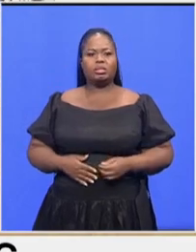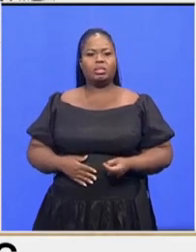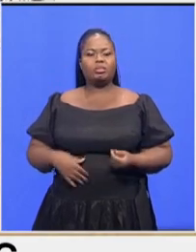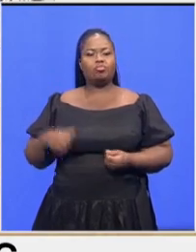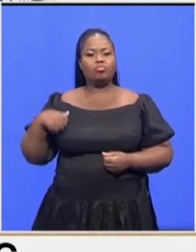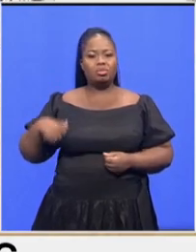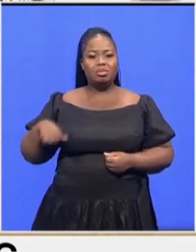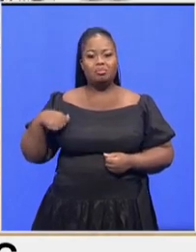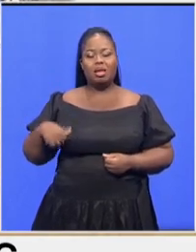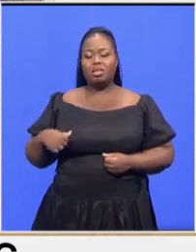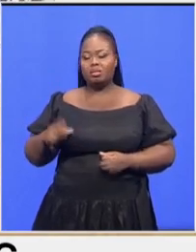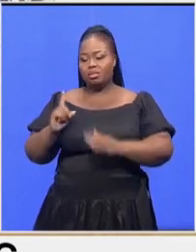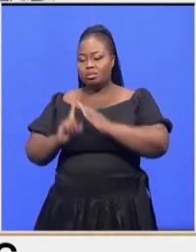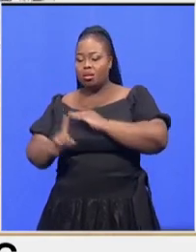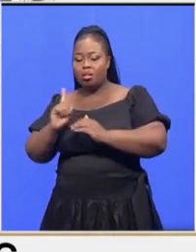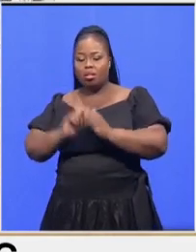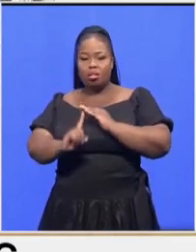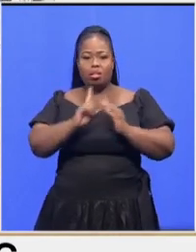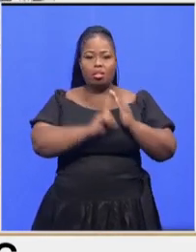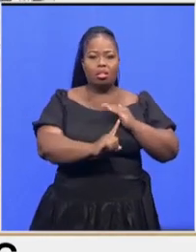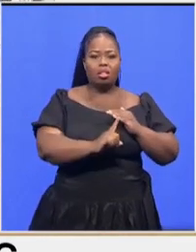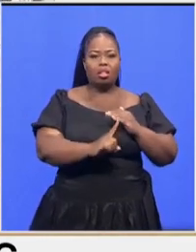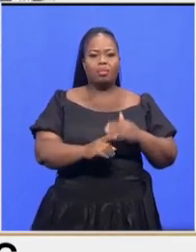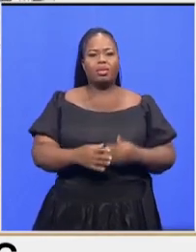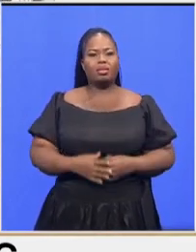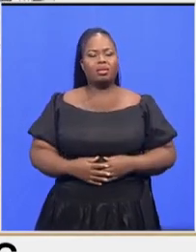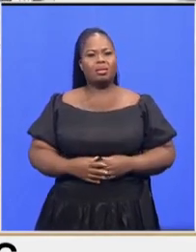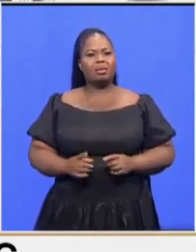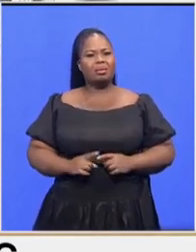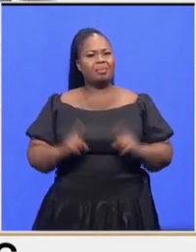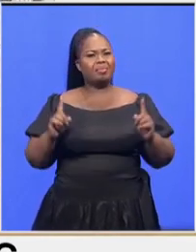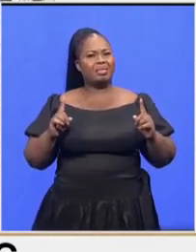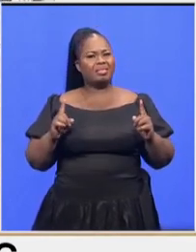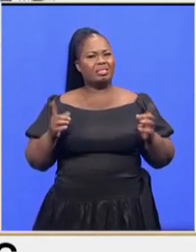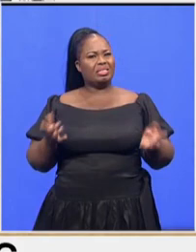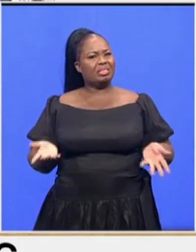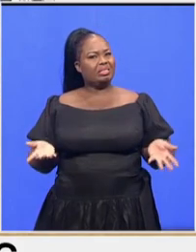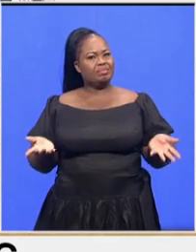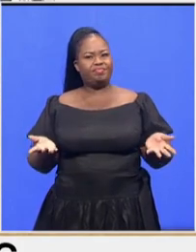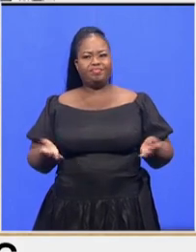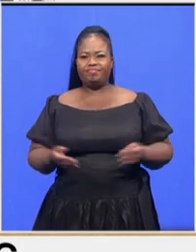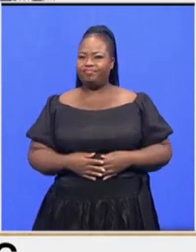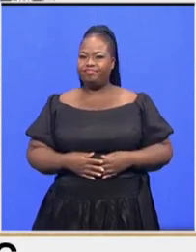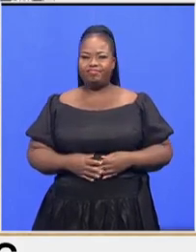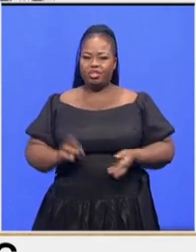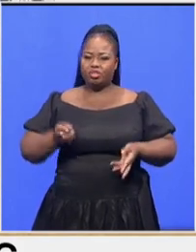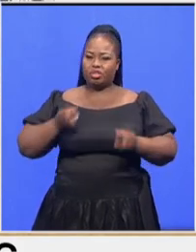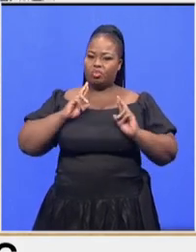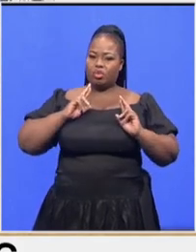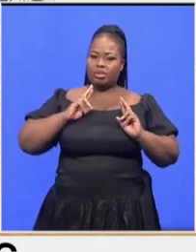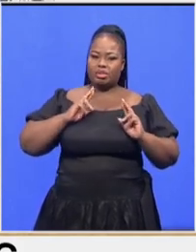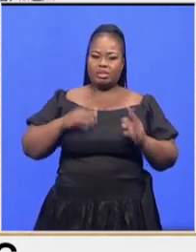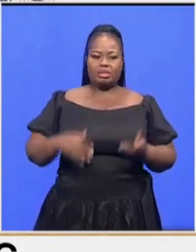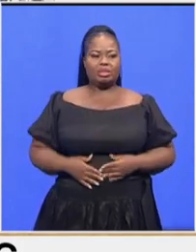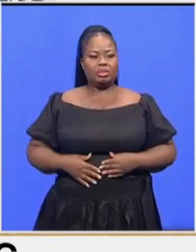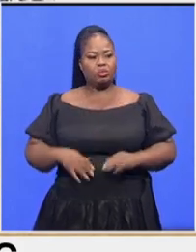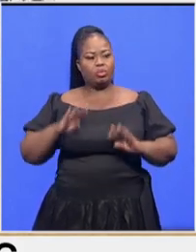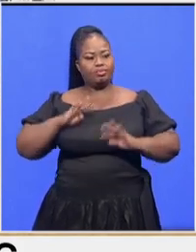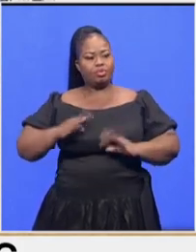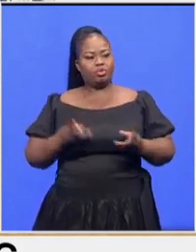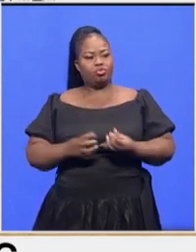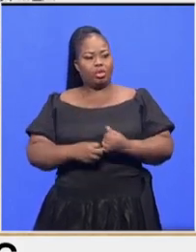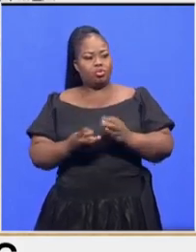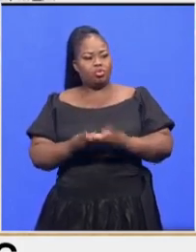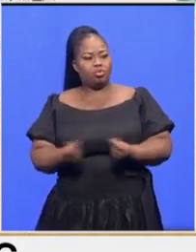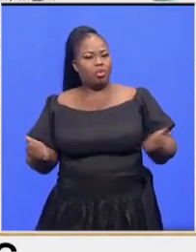and the provincial government but in terms of um um uh you know getting relief for for those uh